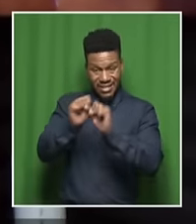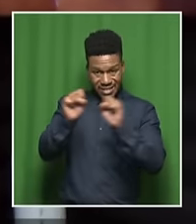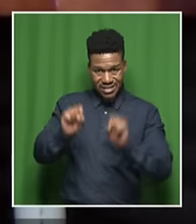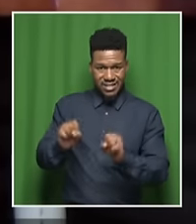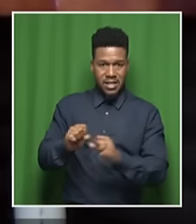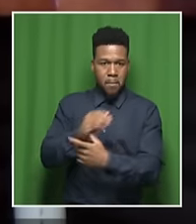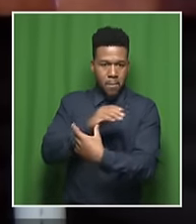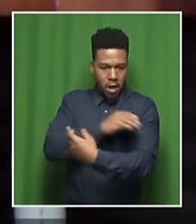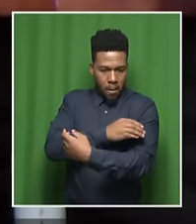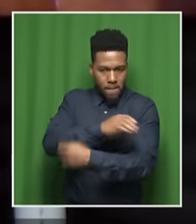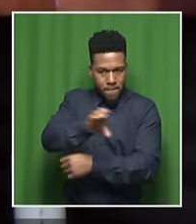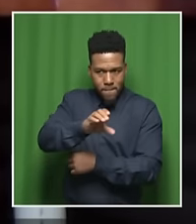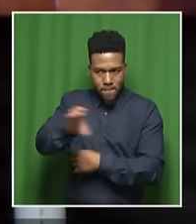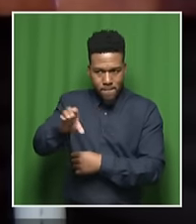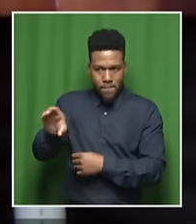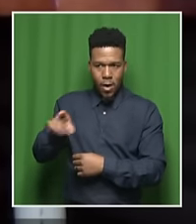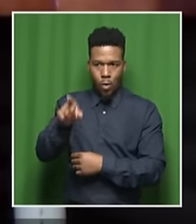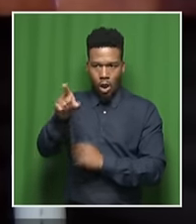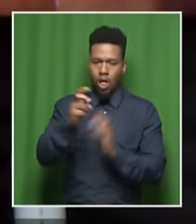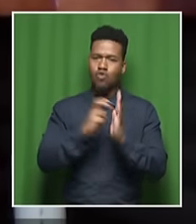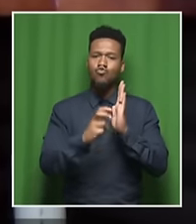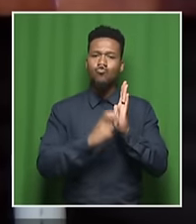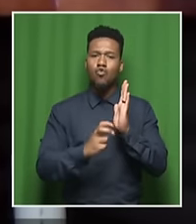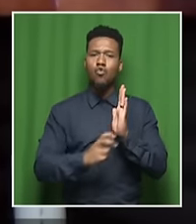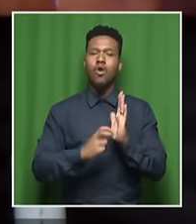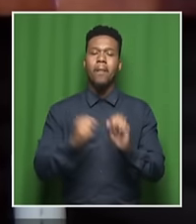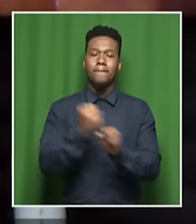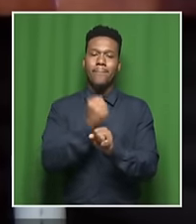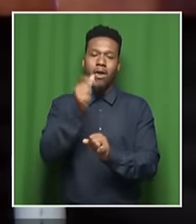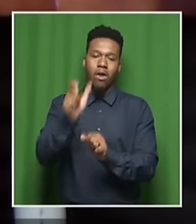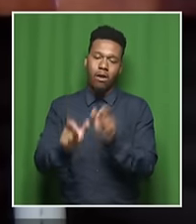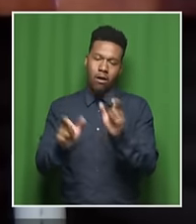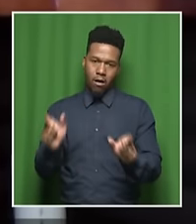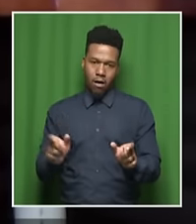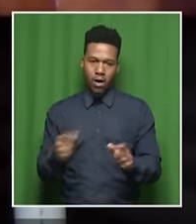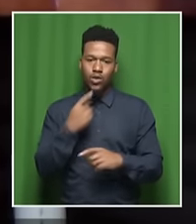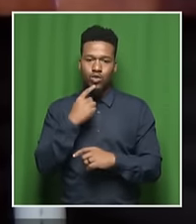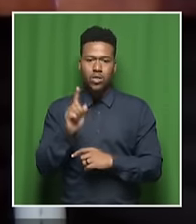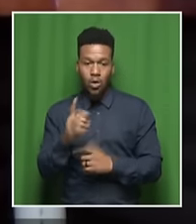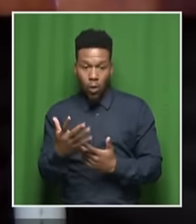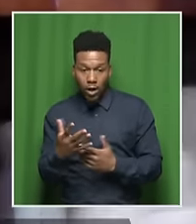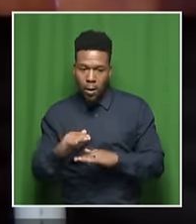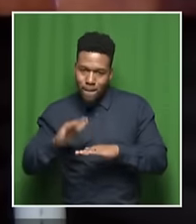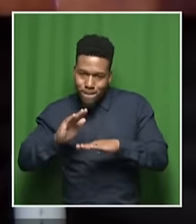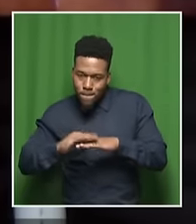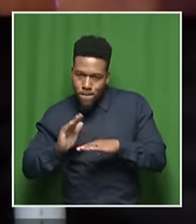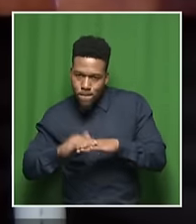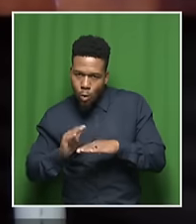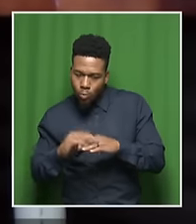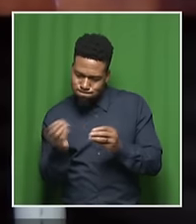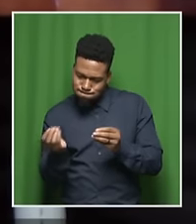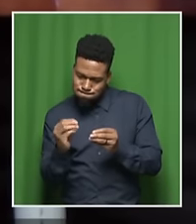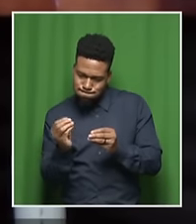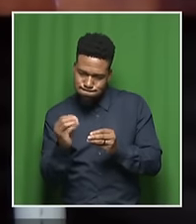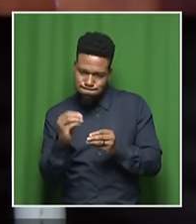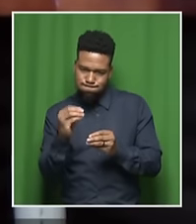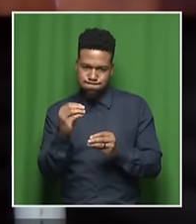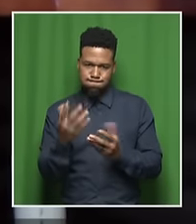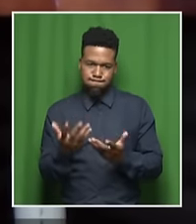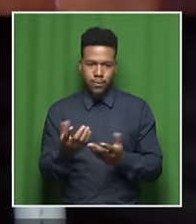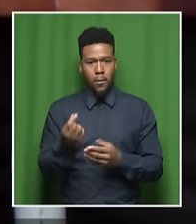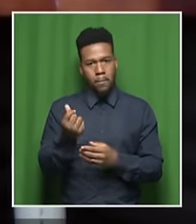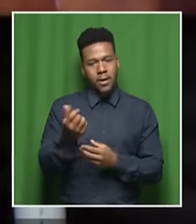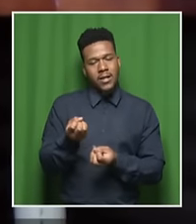regulator by giving them additional incentives on the positive side, on the carrot side, rather than on the stick side.